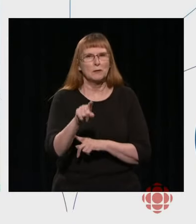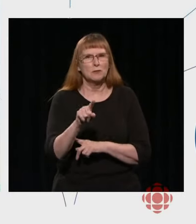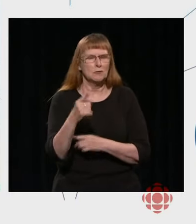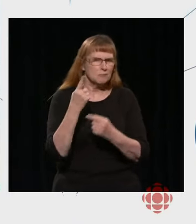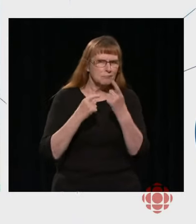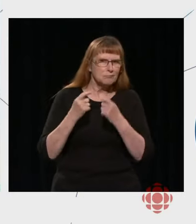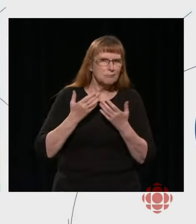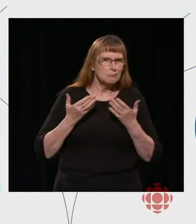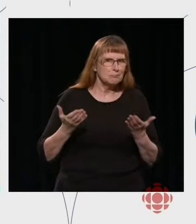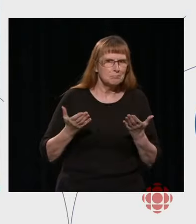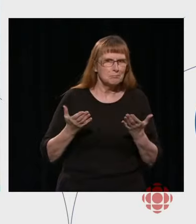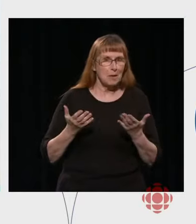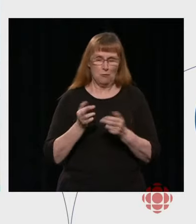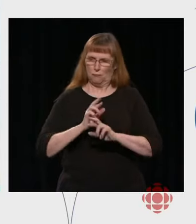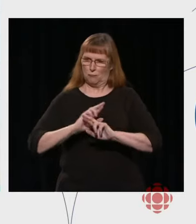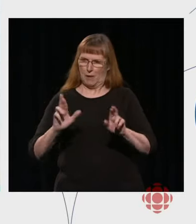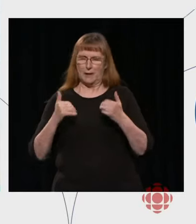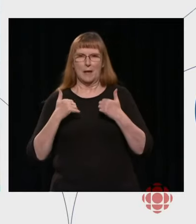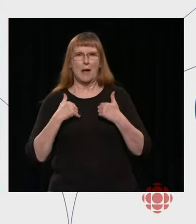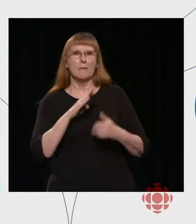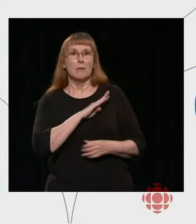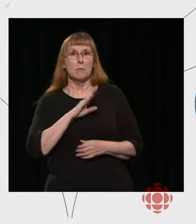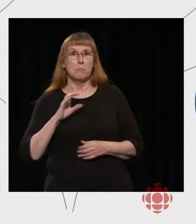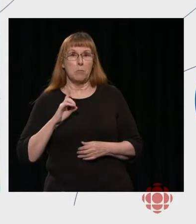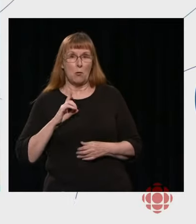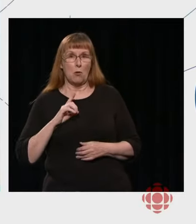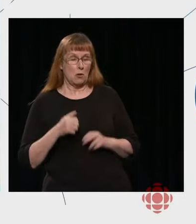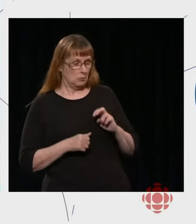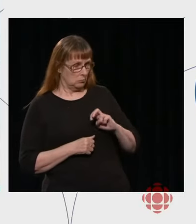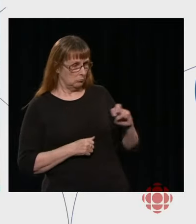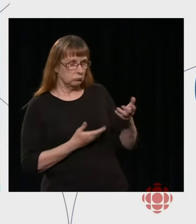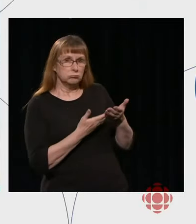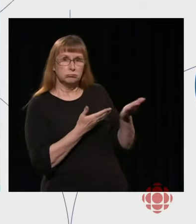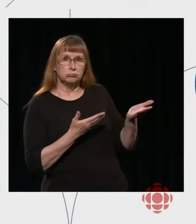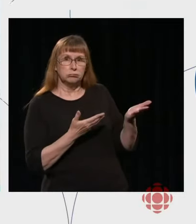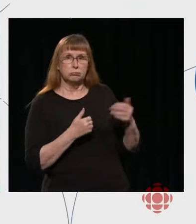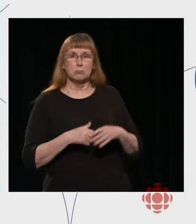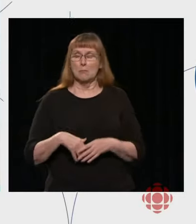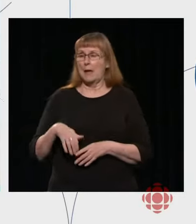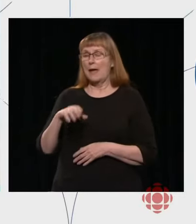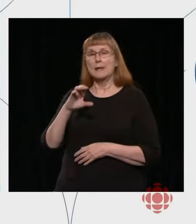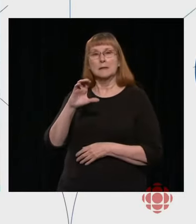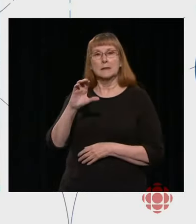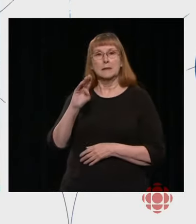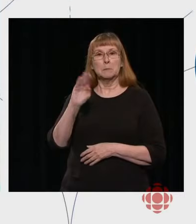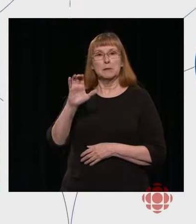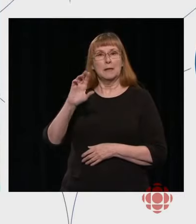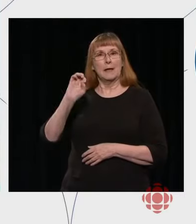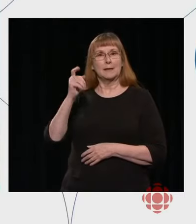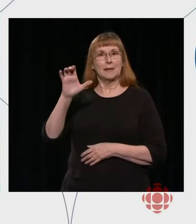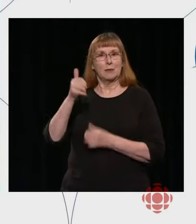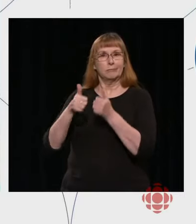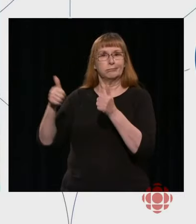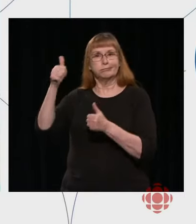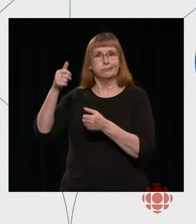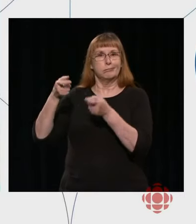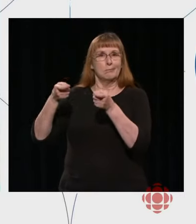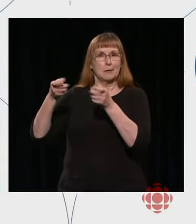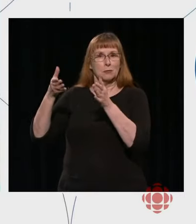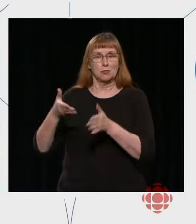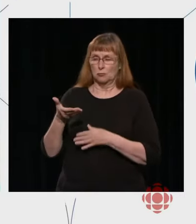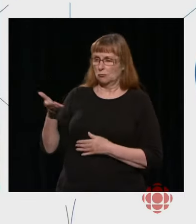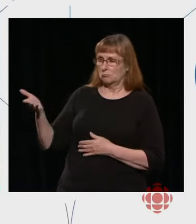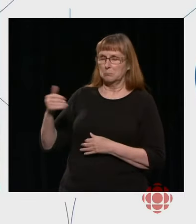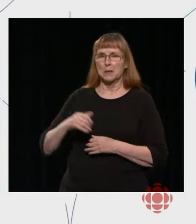we have the Board with us and CBC executives. The first question comes from Regina in